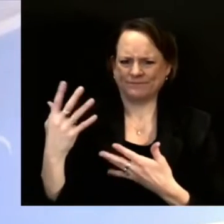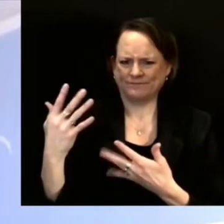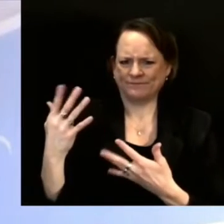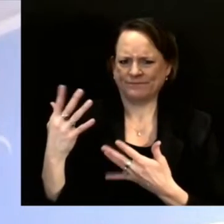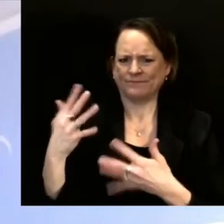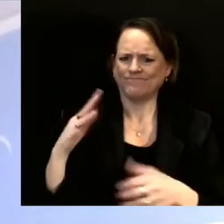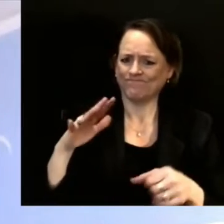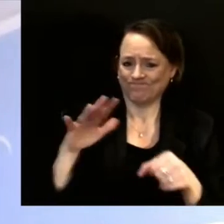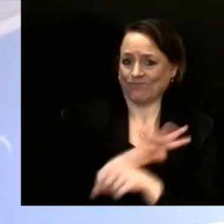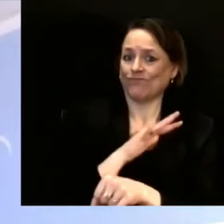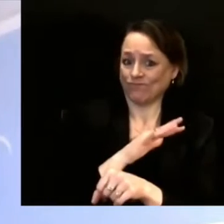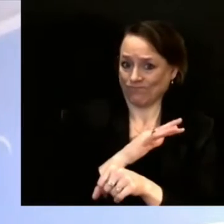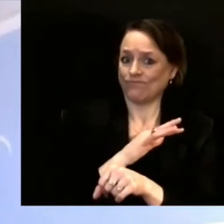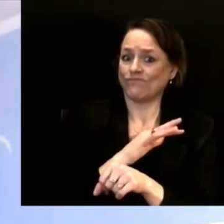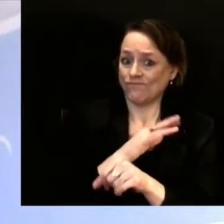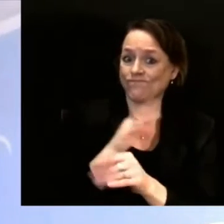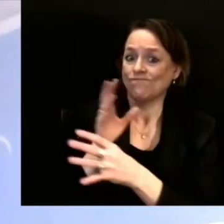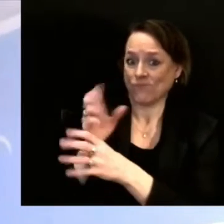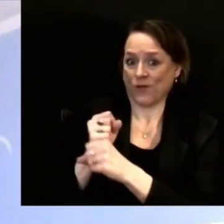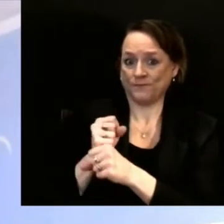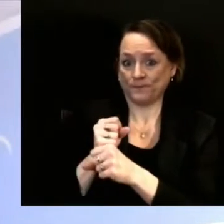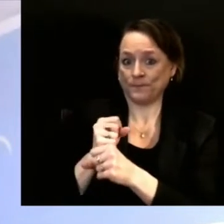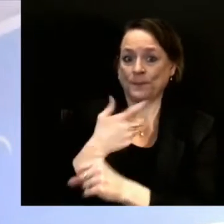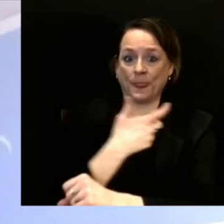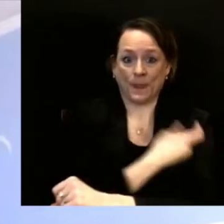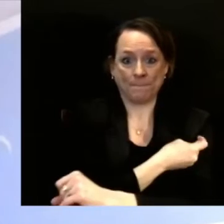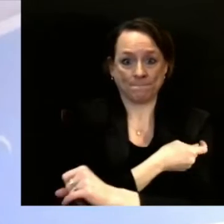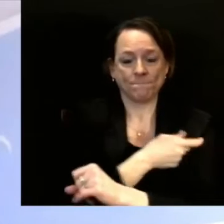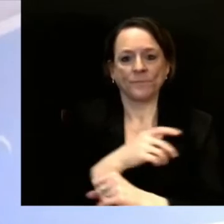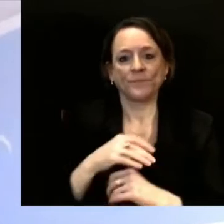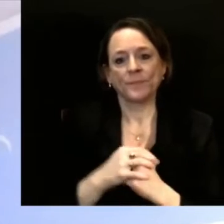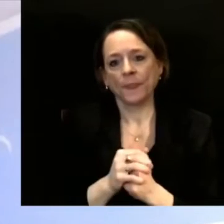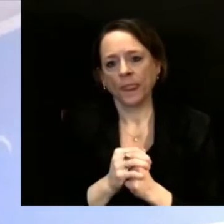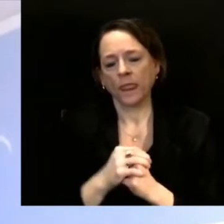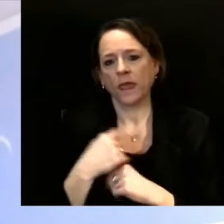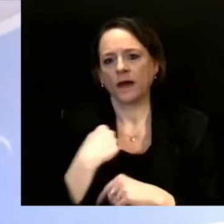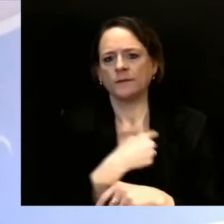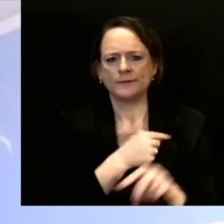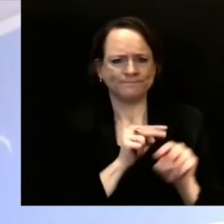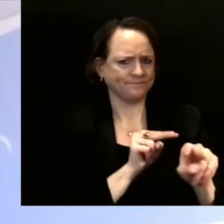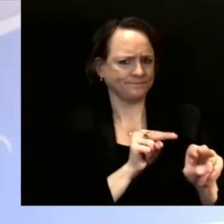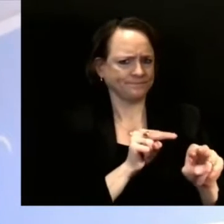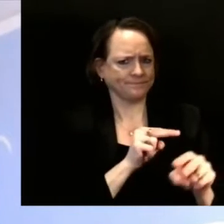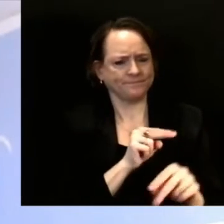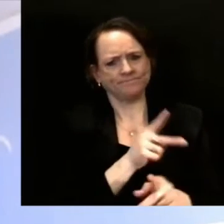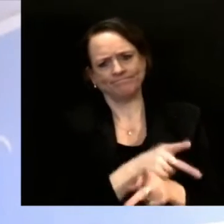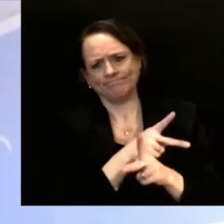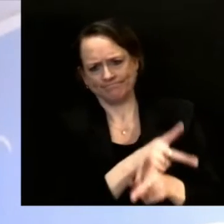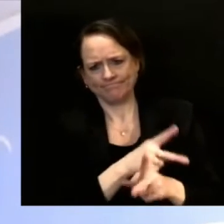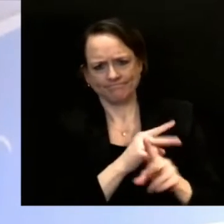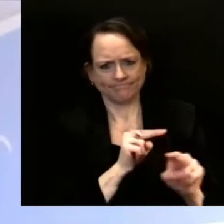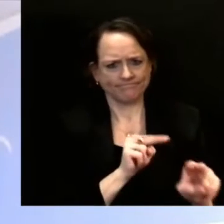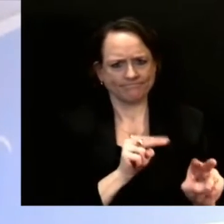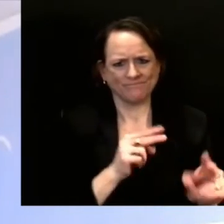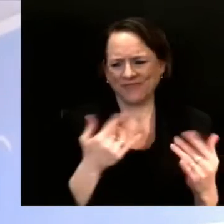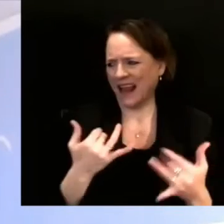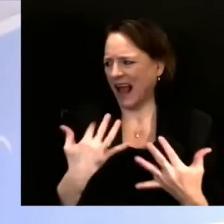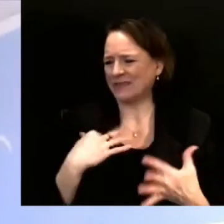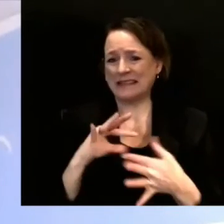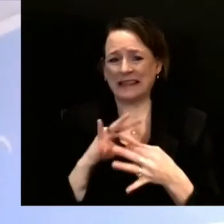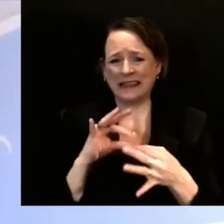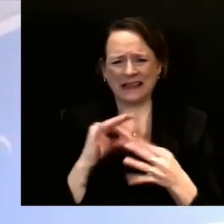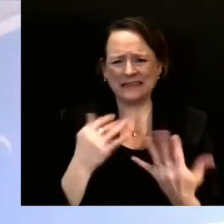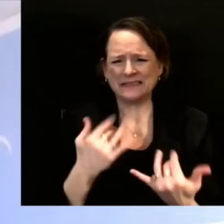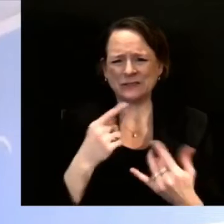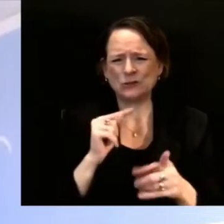this is something that we are continuing to watch and look over, but it's a little bit too early to tell. It is important